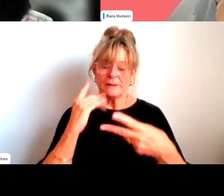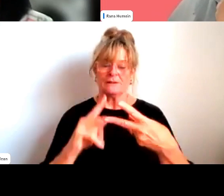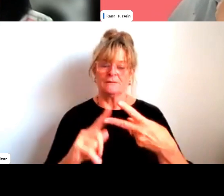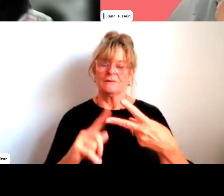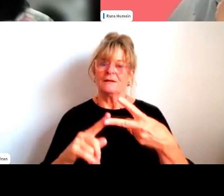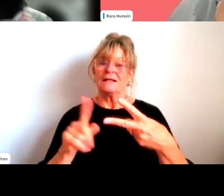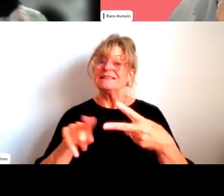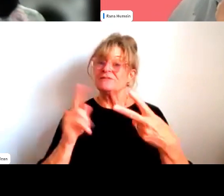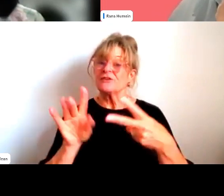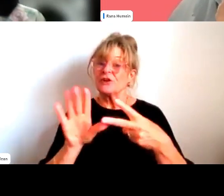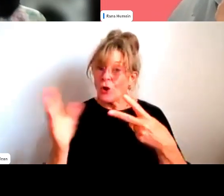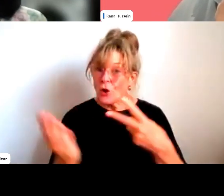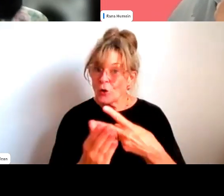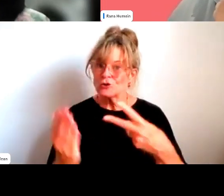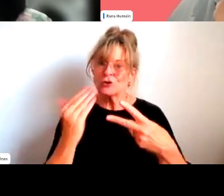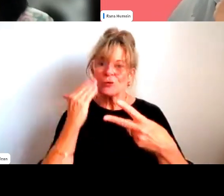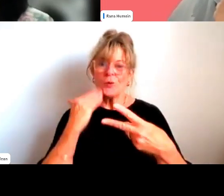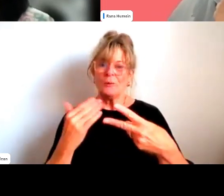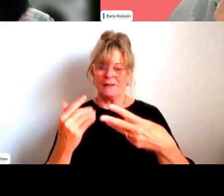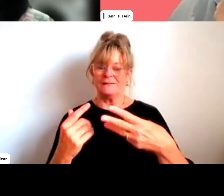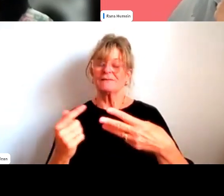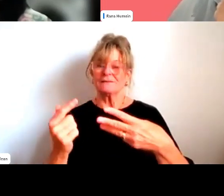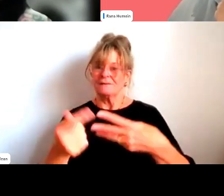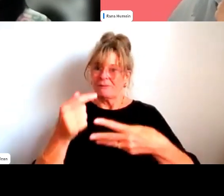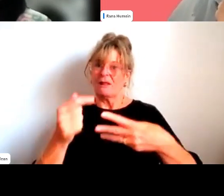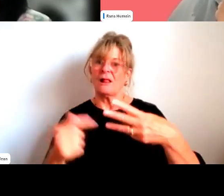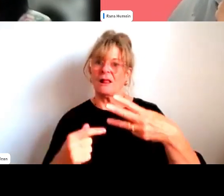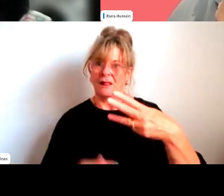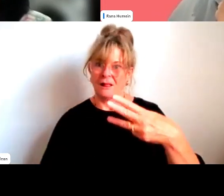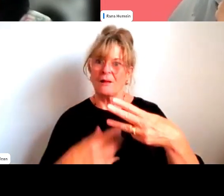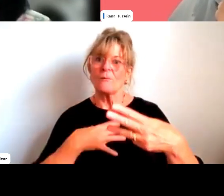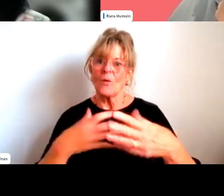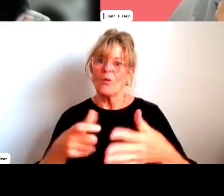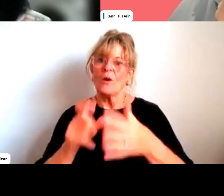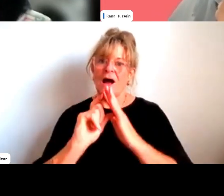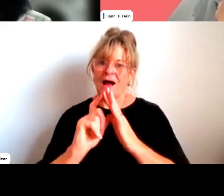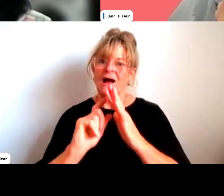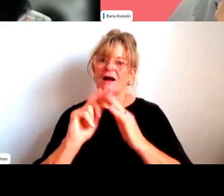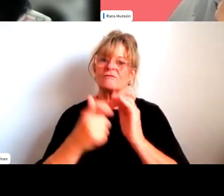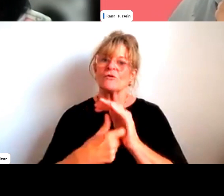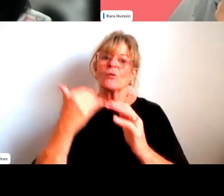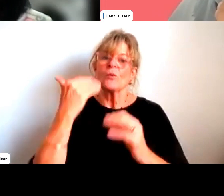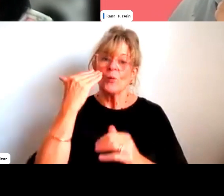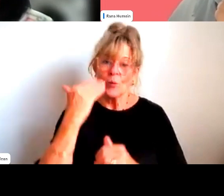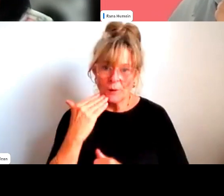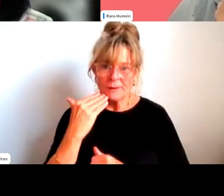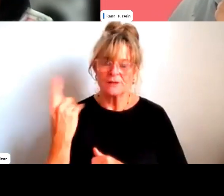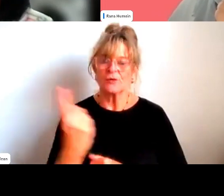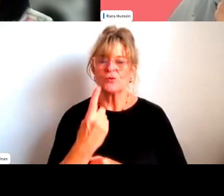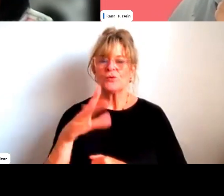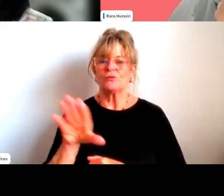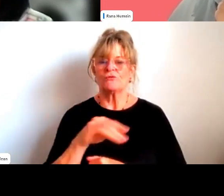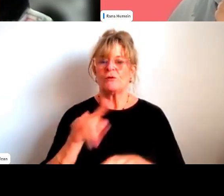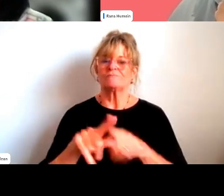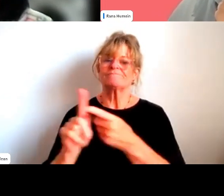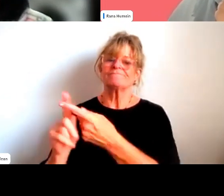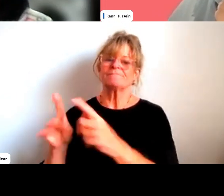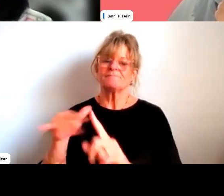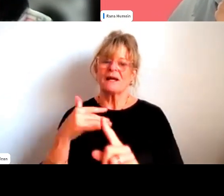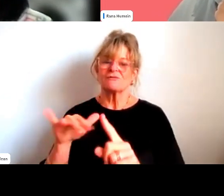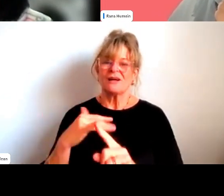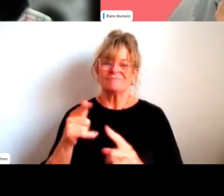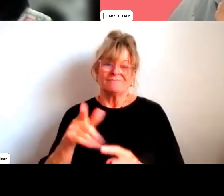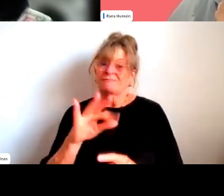there's, there's a lot of cultural load, uh, sometimes, especially when you're, there's not a lot of women in sport leadership. So